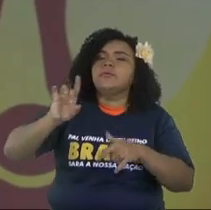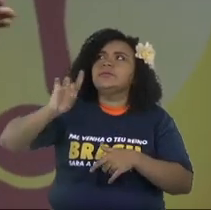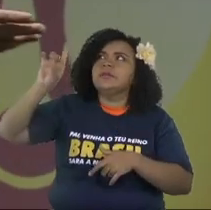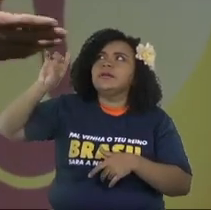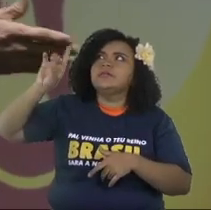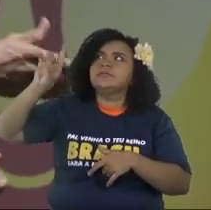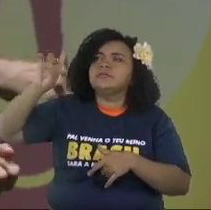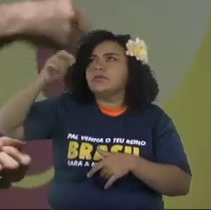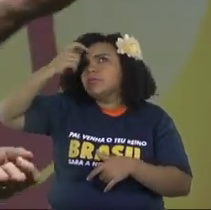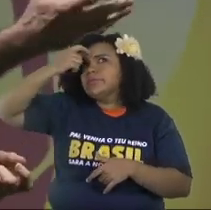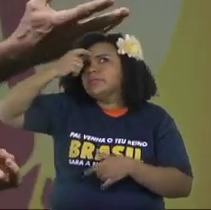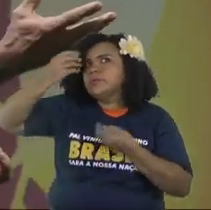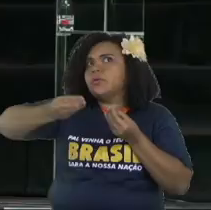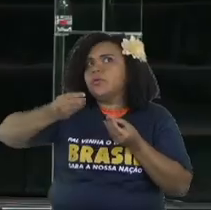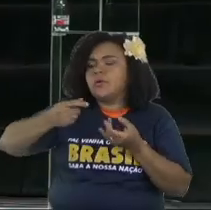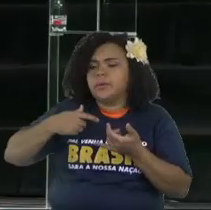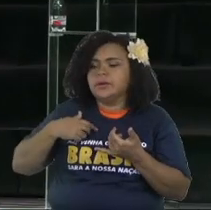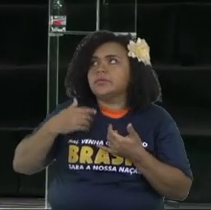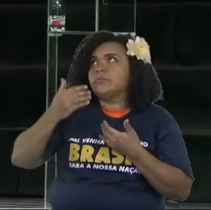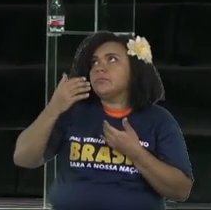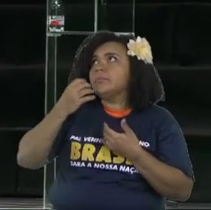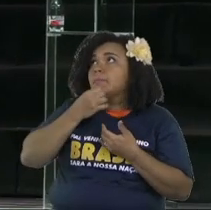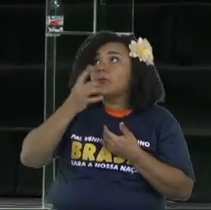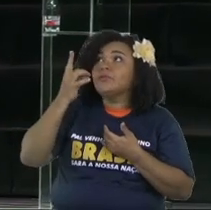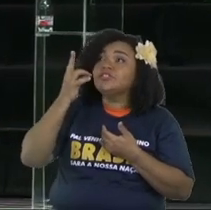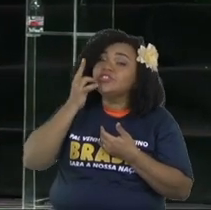beep the compliments